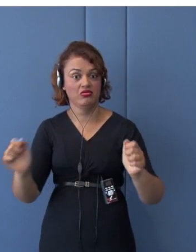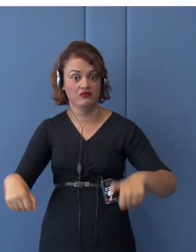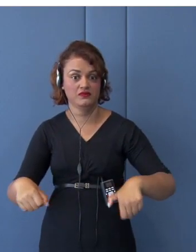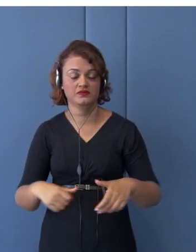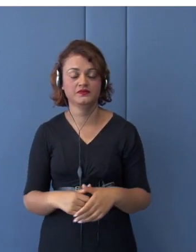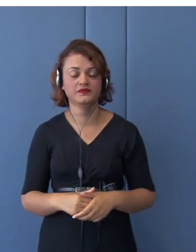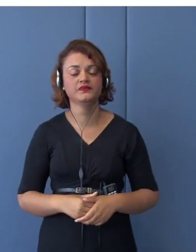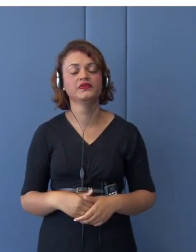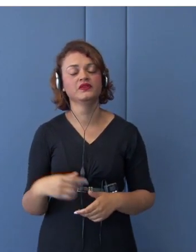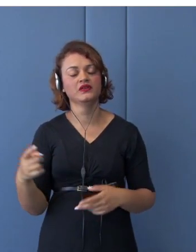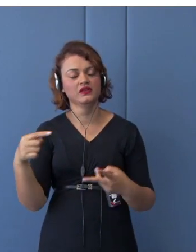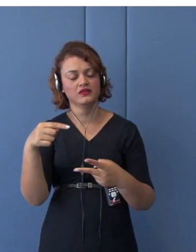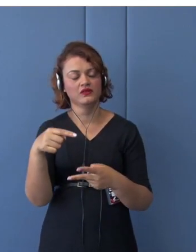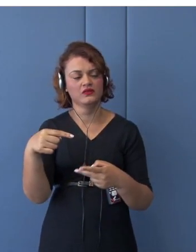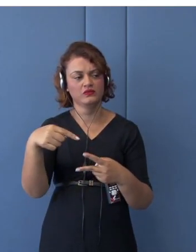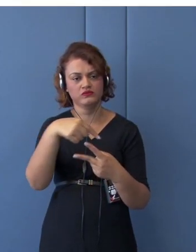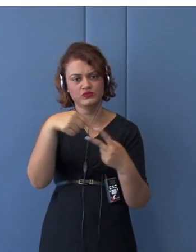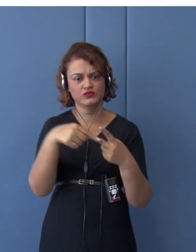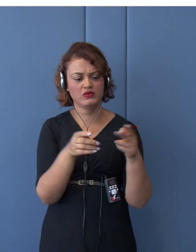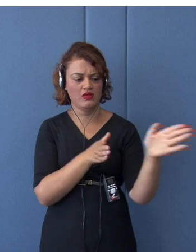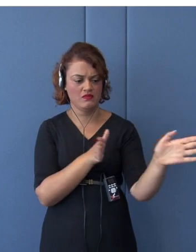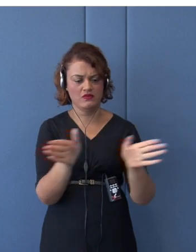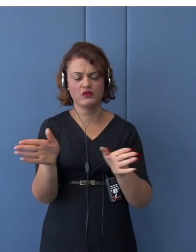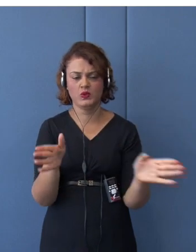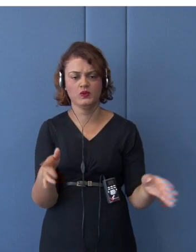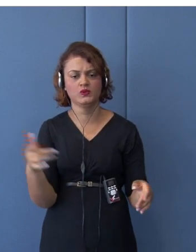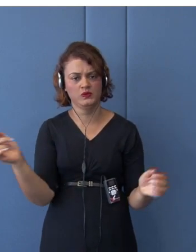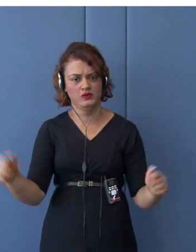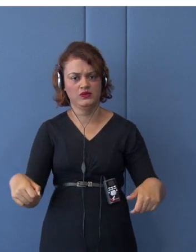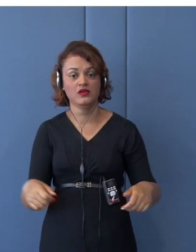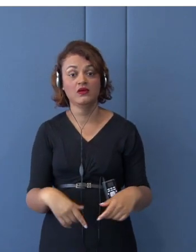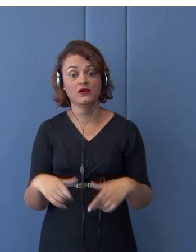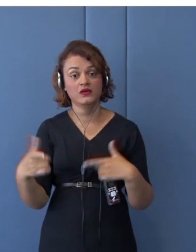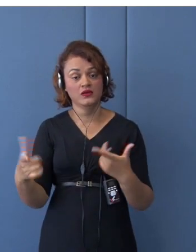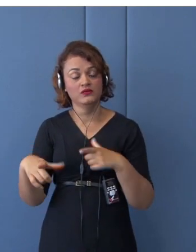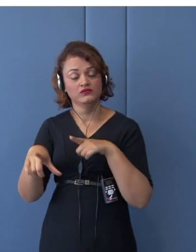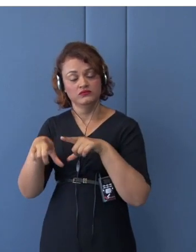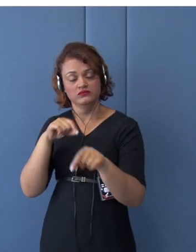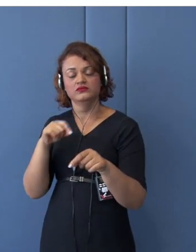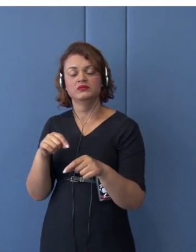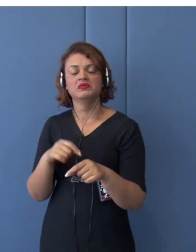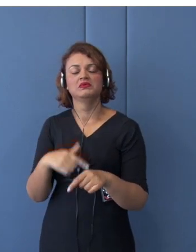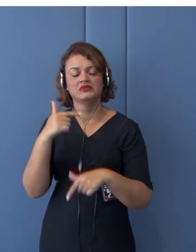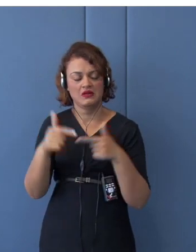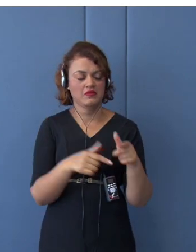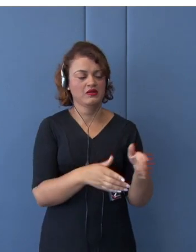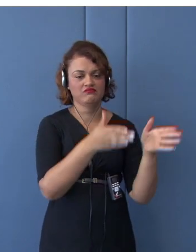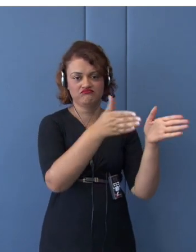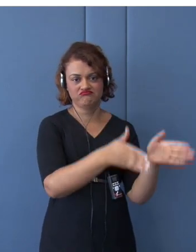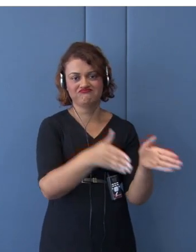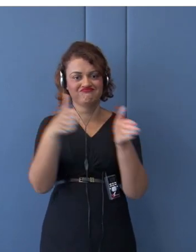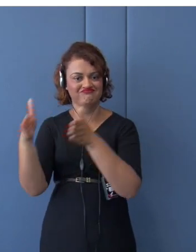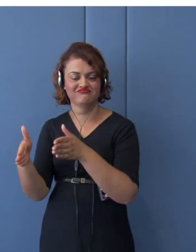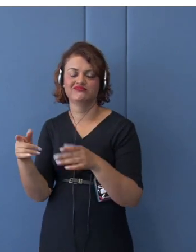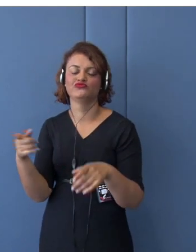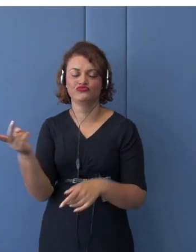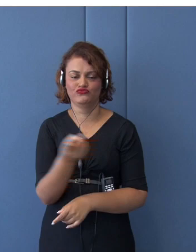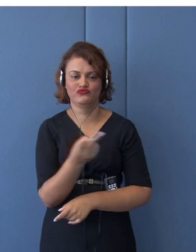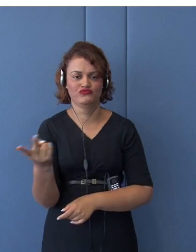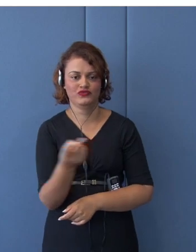and fortunately, Japan is a member to both. So, Japan could play a kind of pivotal role.